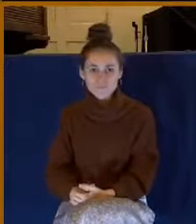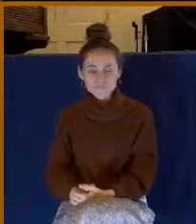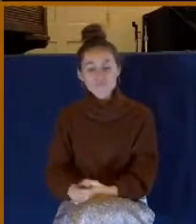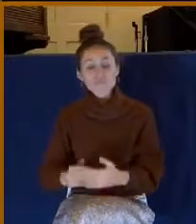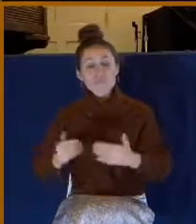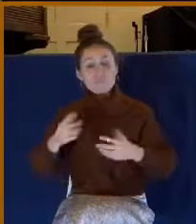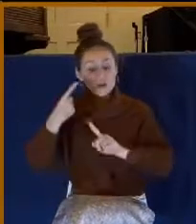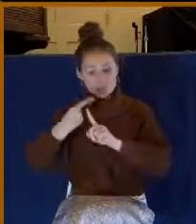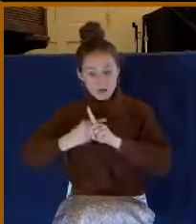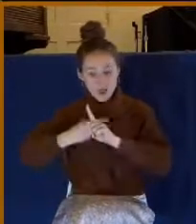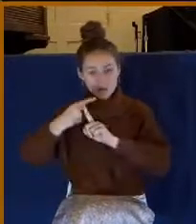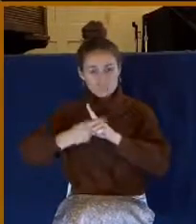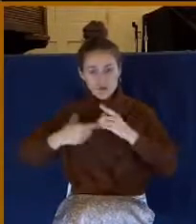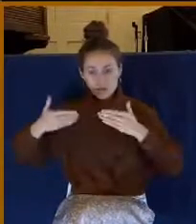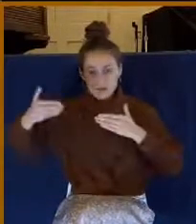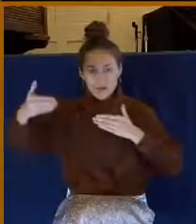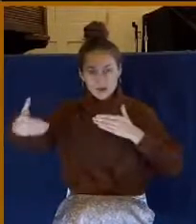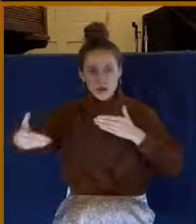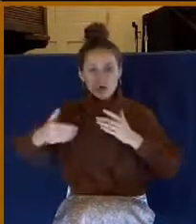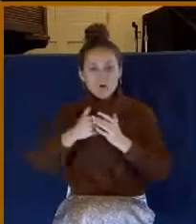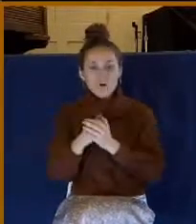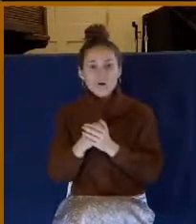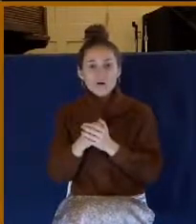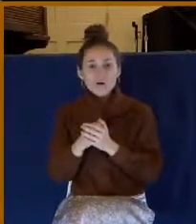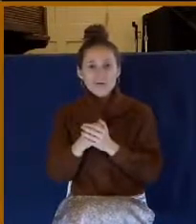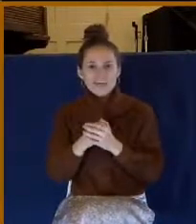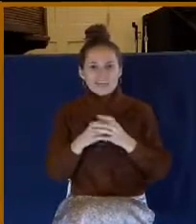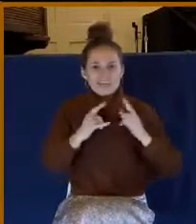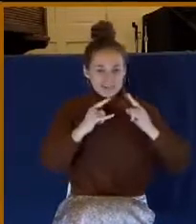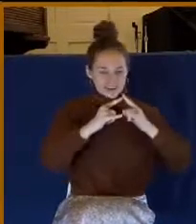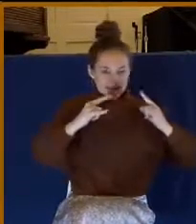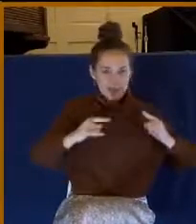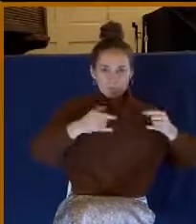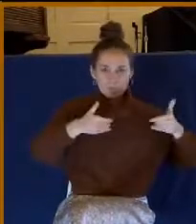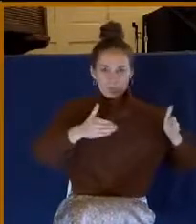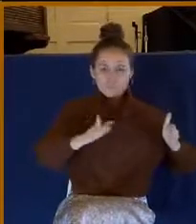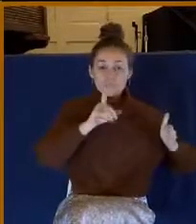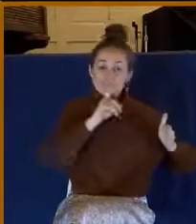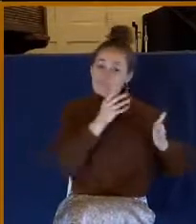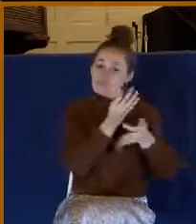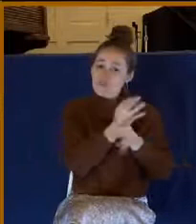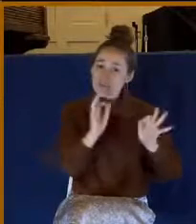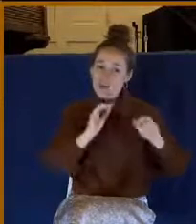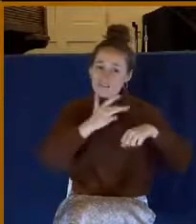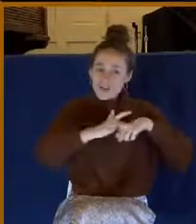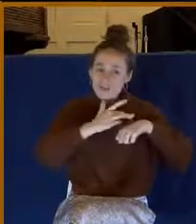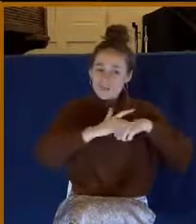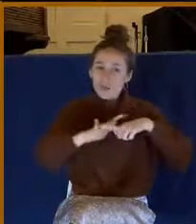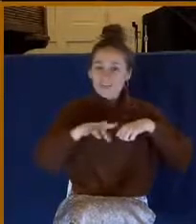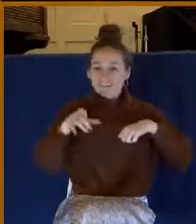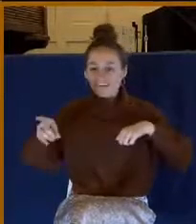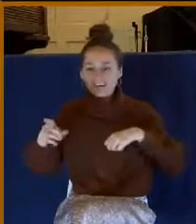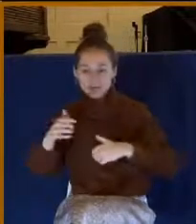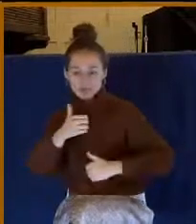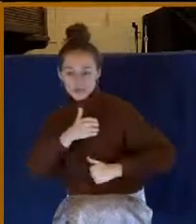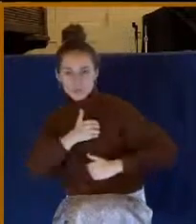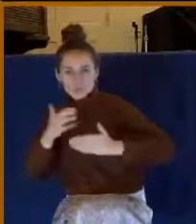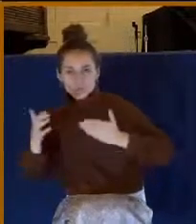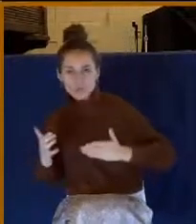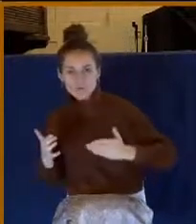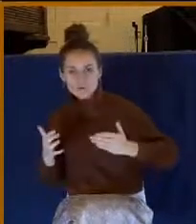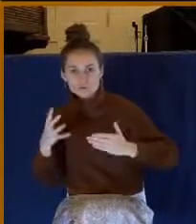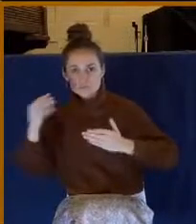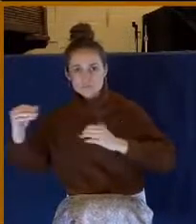they found that their barracks was really left relatively free. While the soldiers really would look and